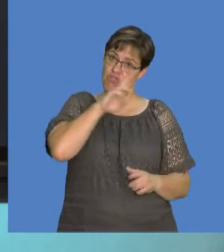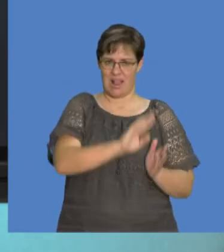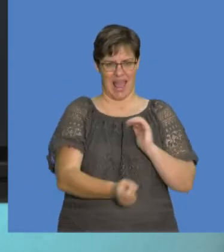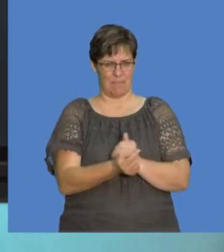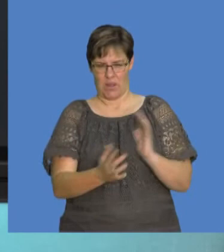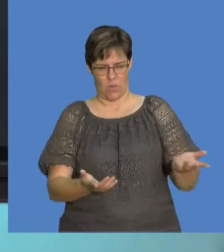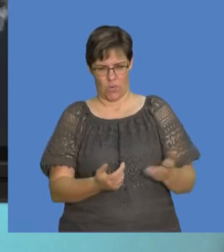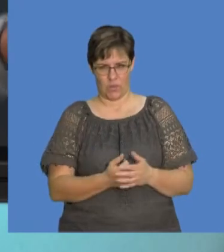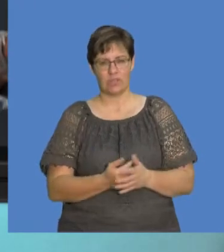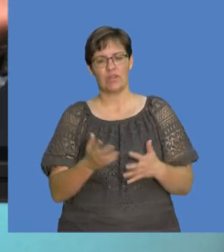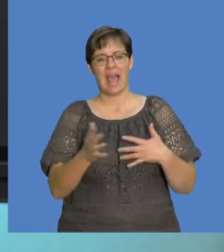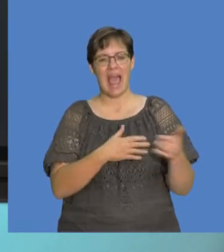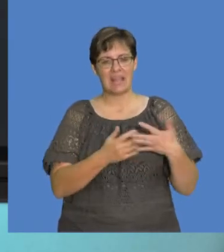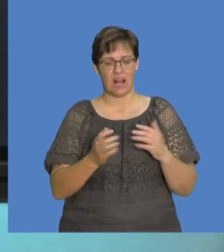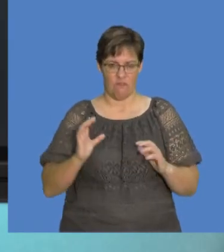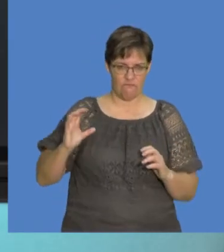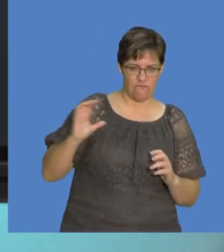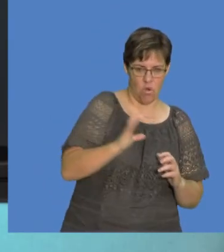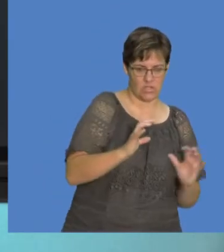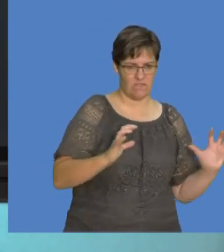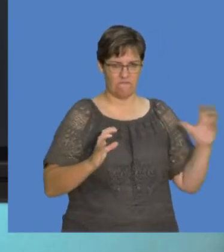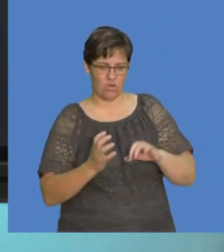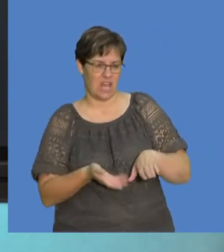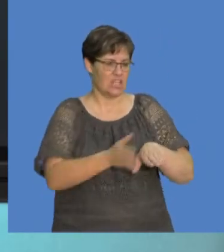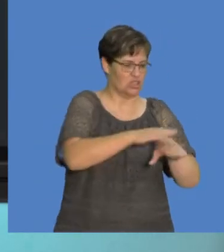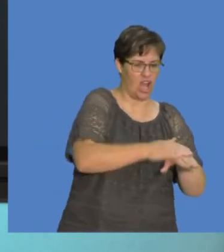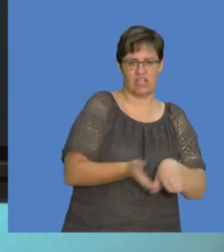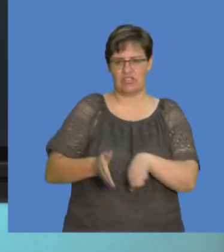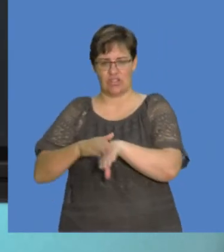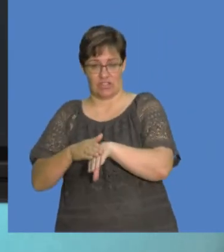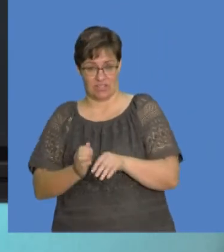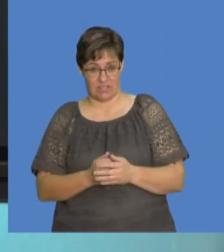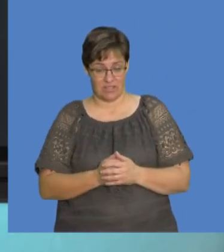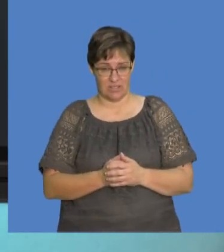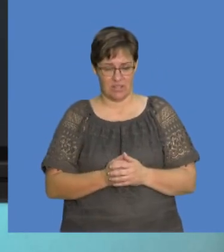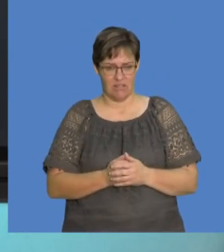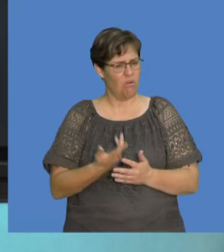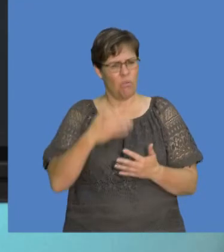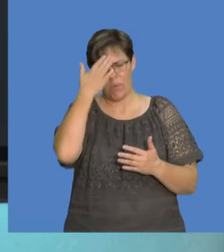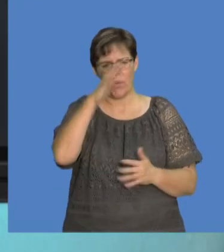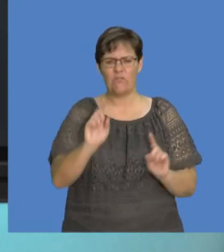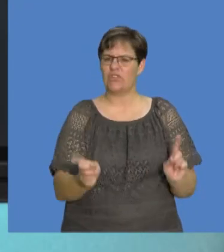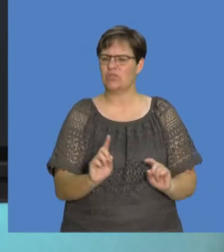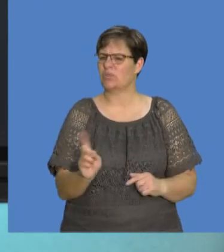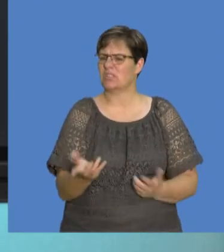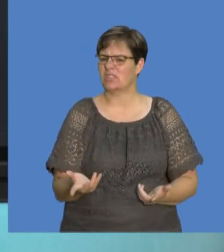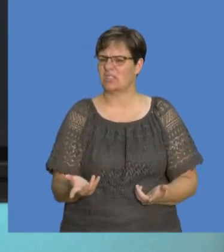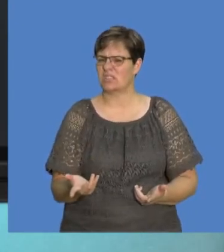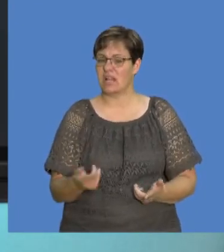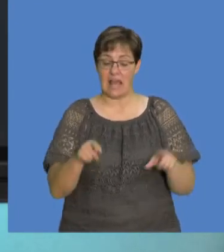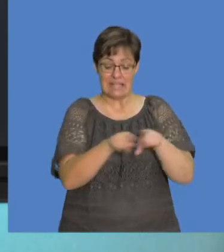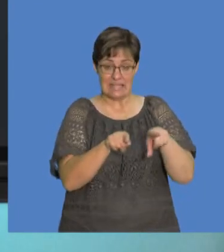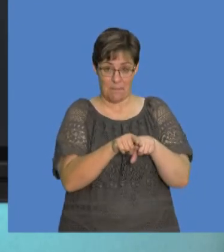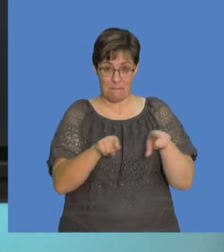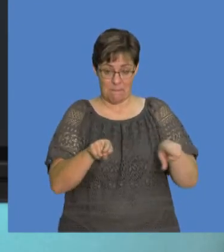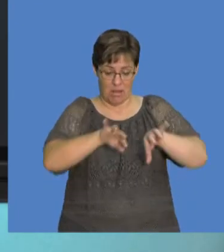you know, in a broader sense, deals with forces, deals with charges. Now, what is it that we already know? We know that